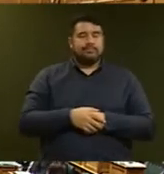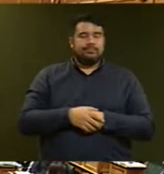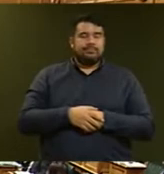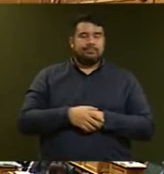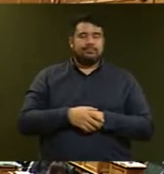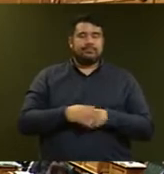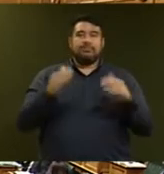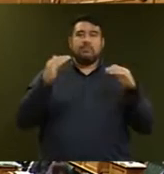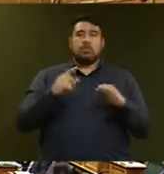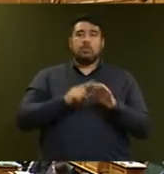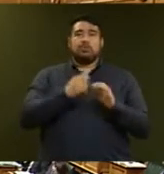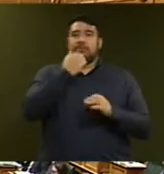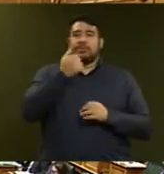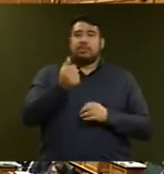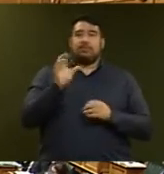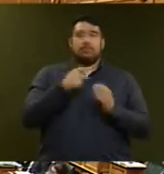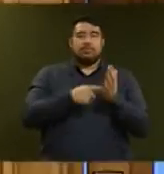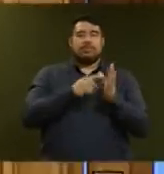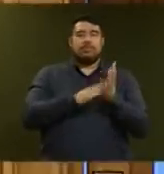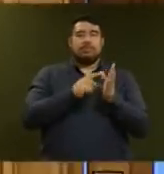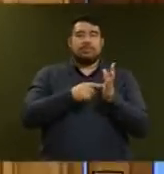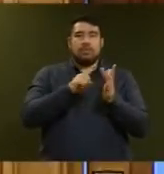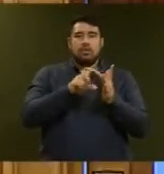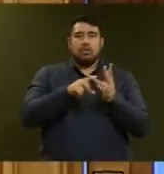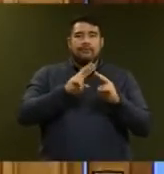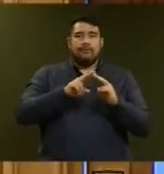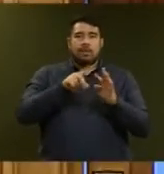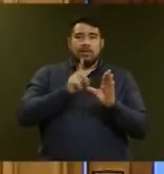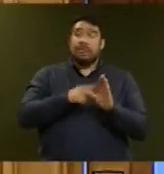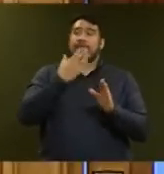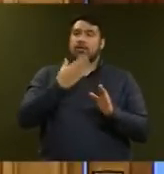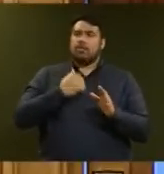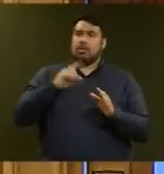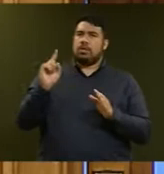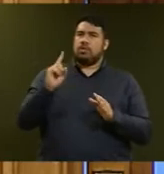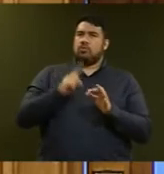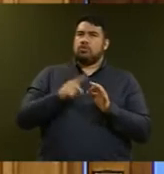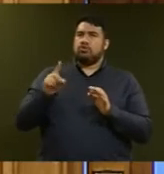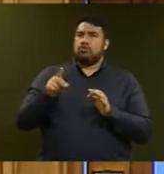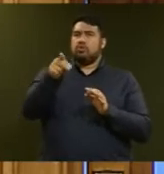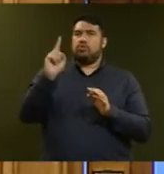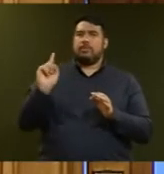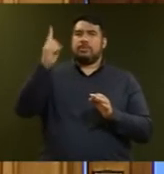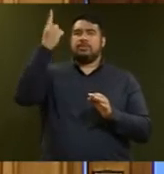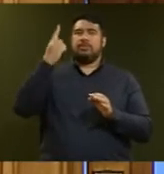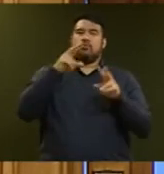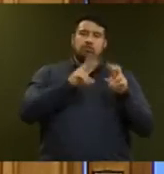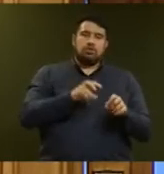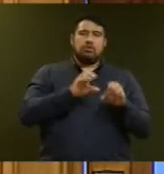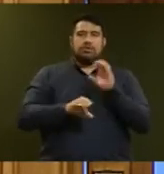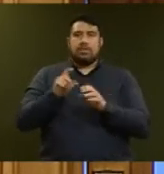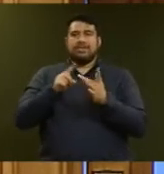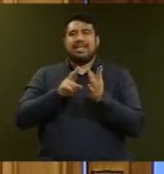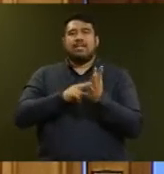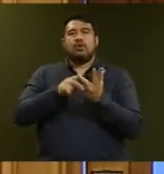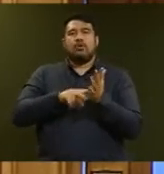Question number six, Tamiti Coffee. Thank you Mr. Speaker. My question is to the Minister of Research, Science and Innovation and asks, what